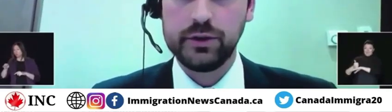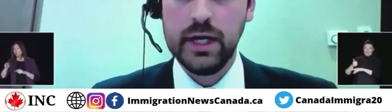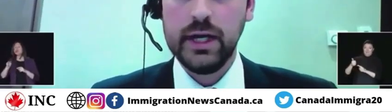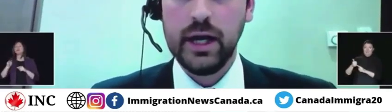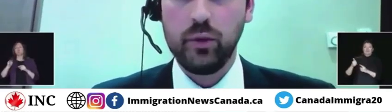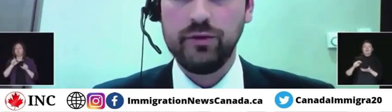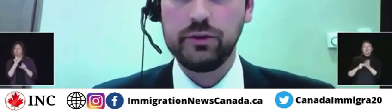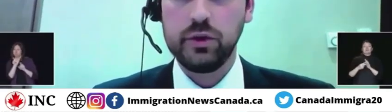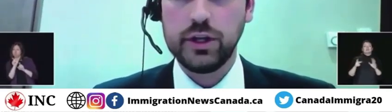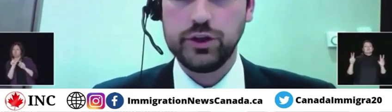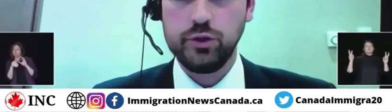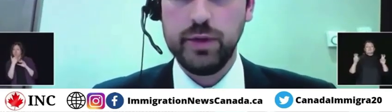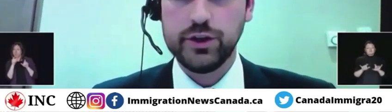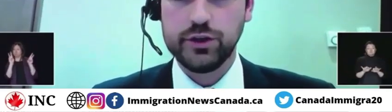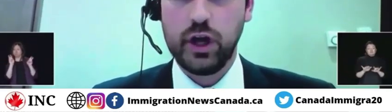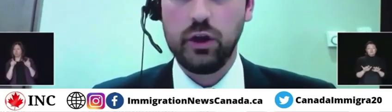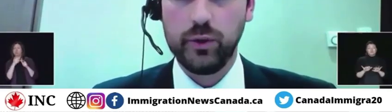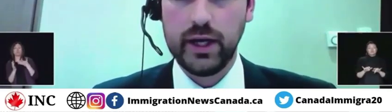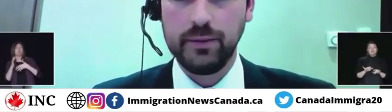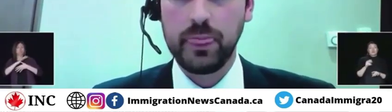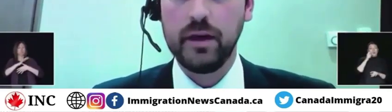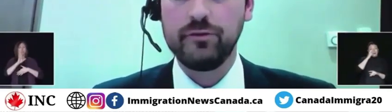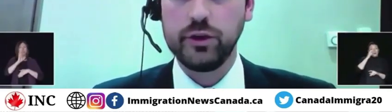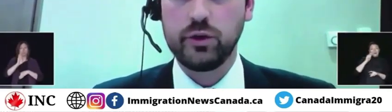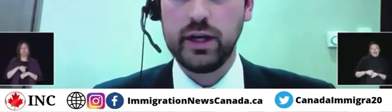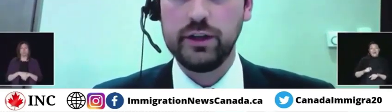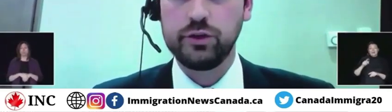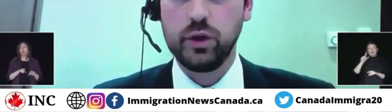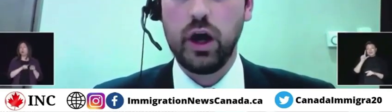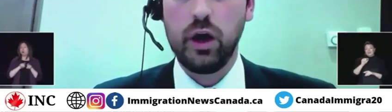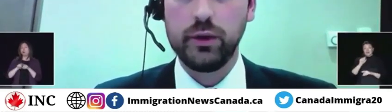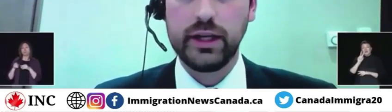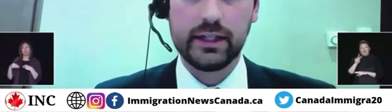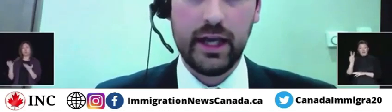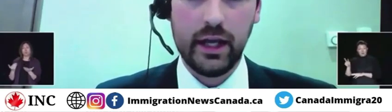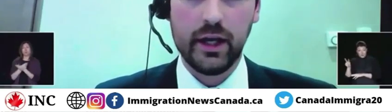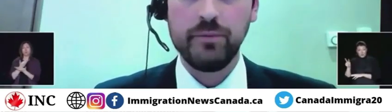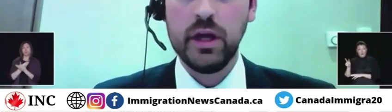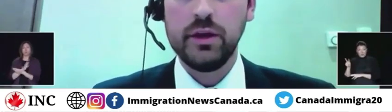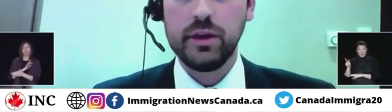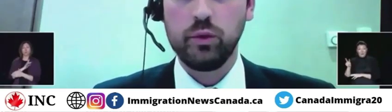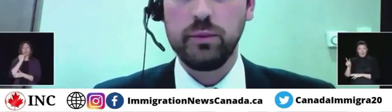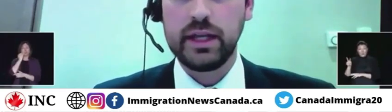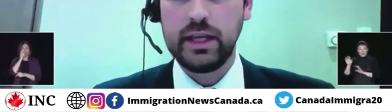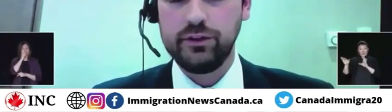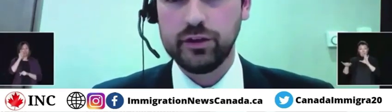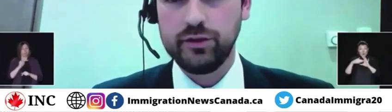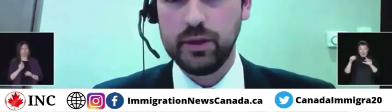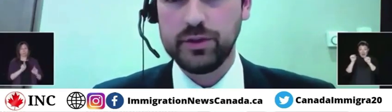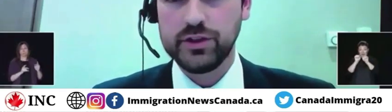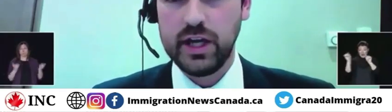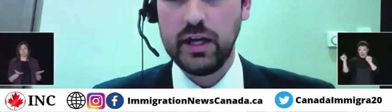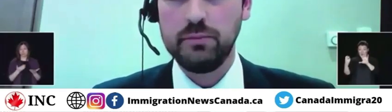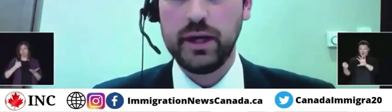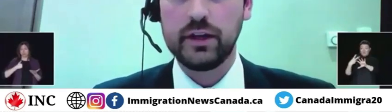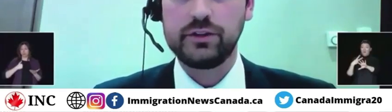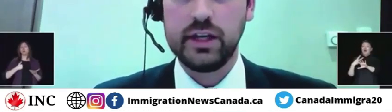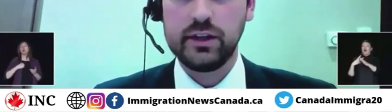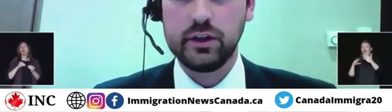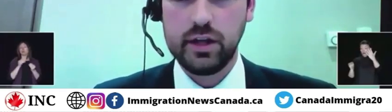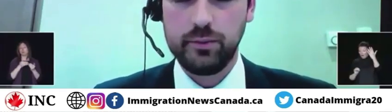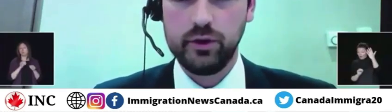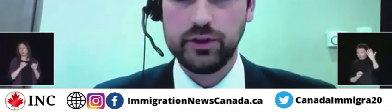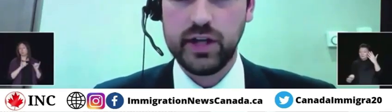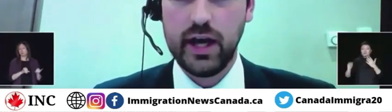prioritized. We've also launched new measures already for Ukrainians who are already in Canada that will make it easier for them to stay